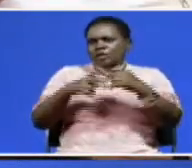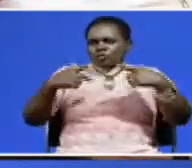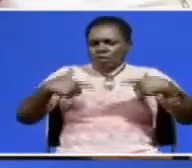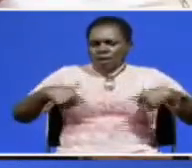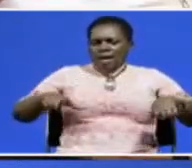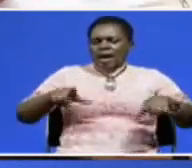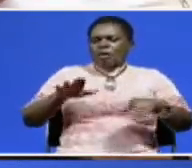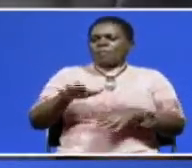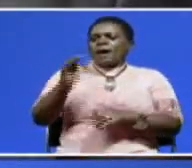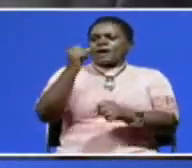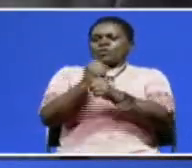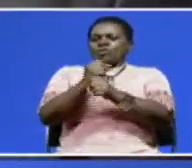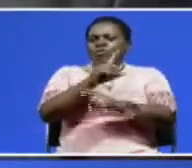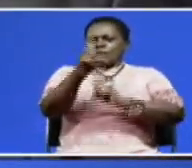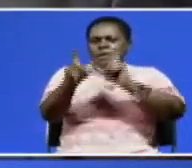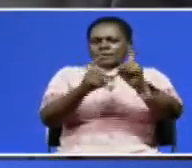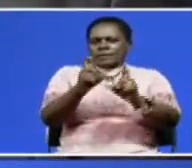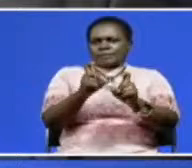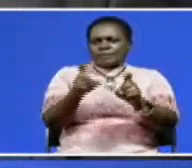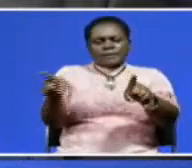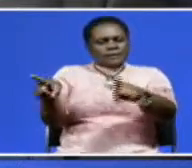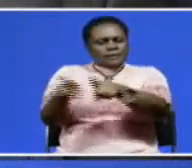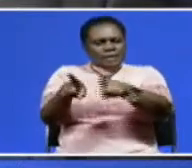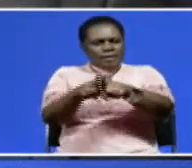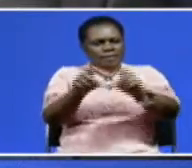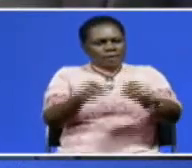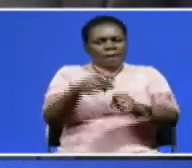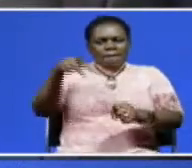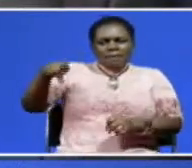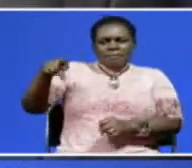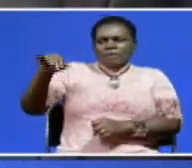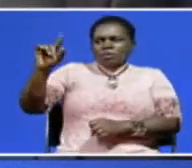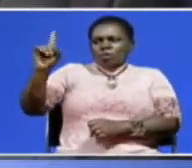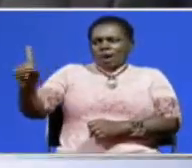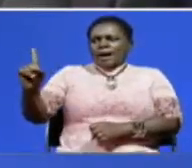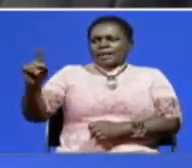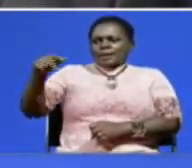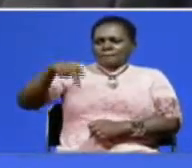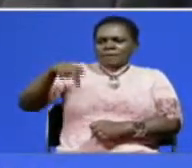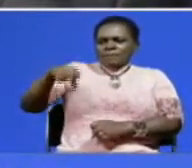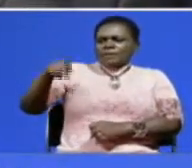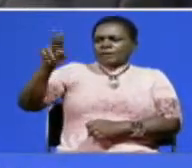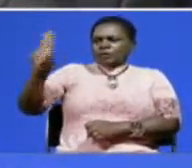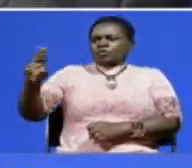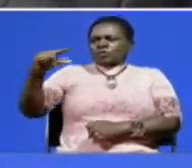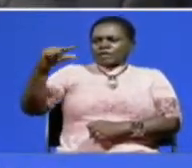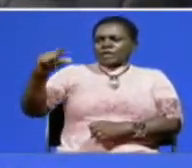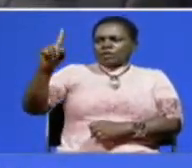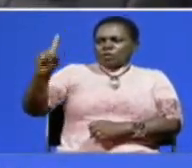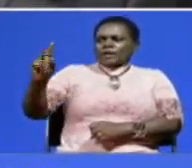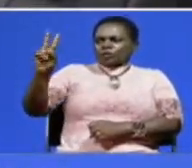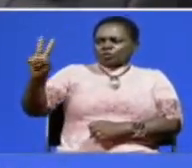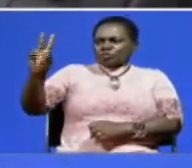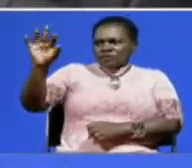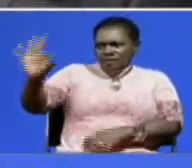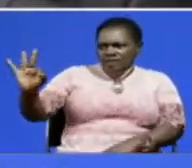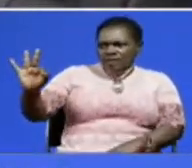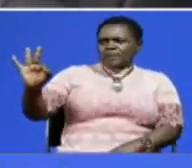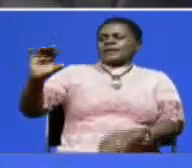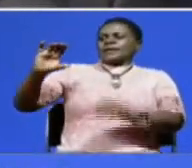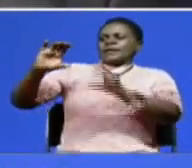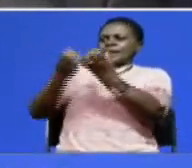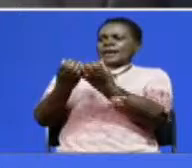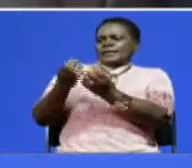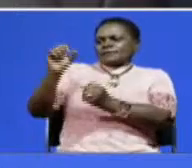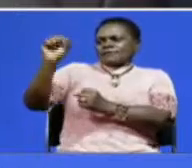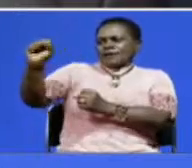clear national exams. This will apply to PP 1 and 2, grade 1, 2 and 3, class